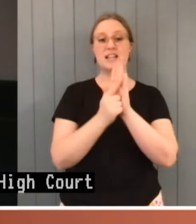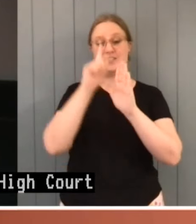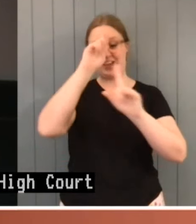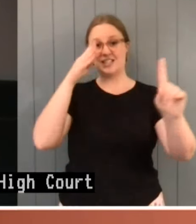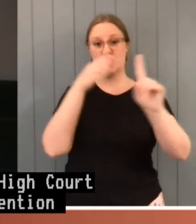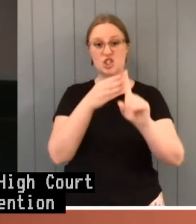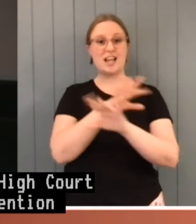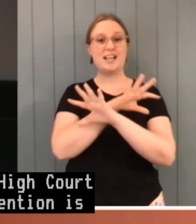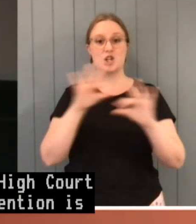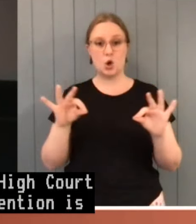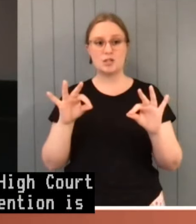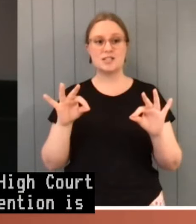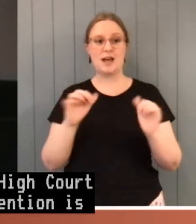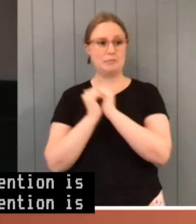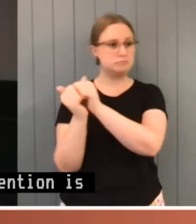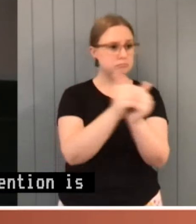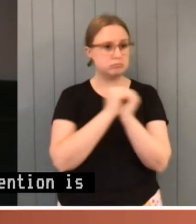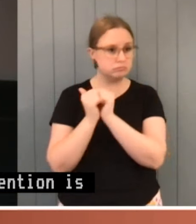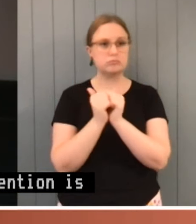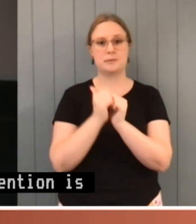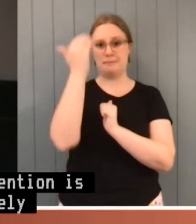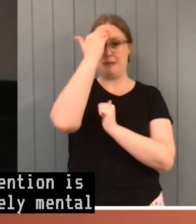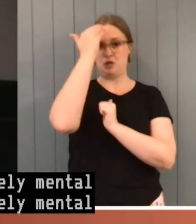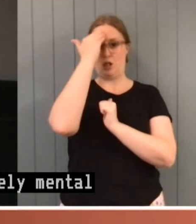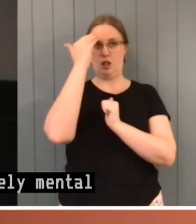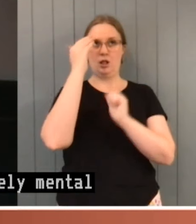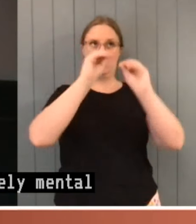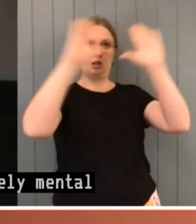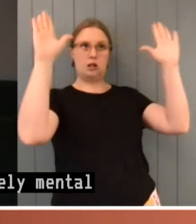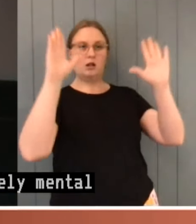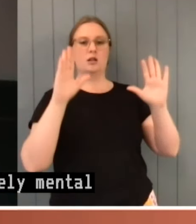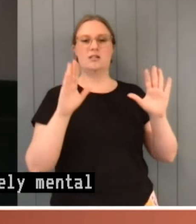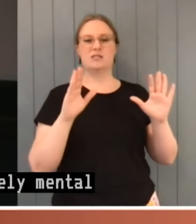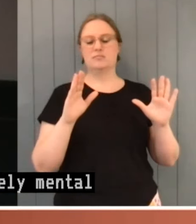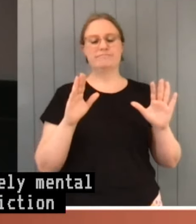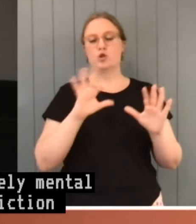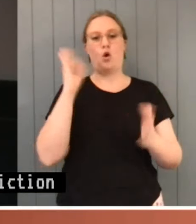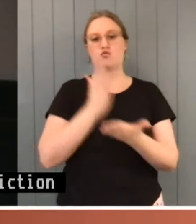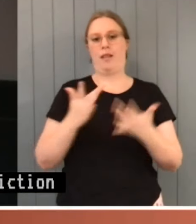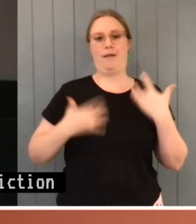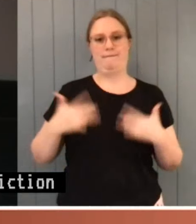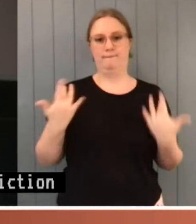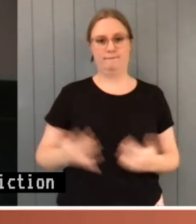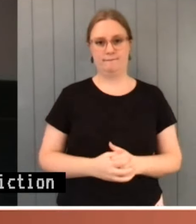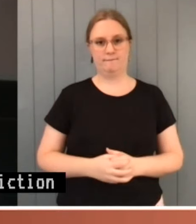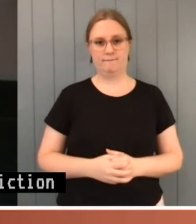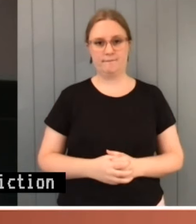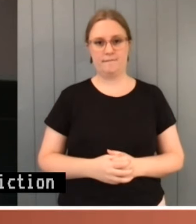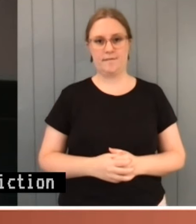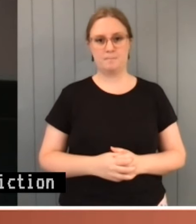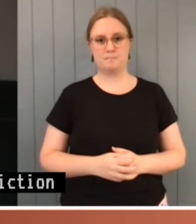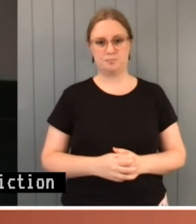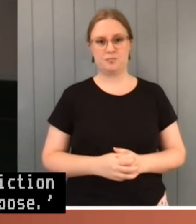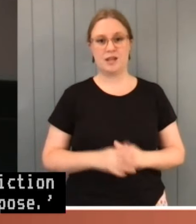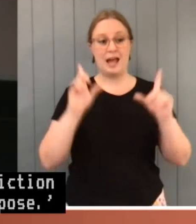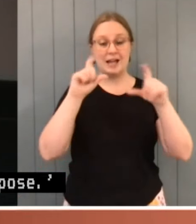Such a state is a fiction which serves no useful purpose. Ascertainment of legislative intention is asserted by